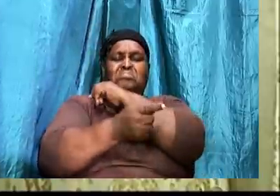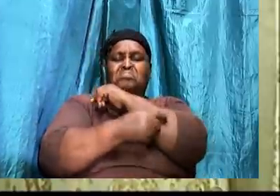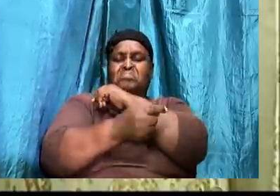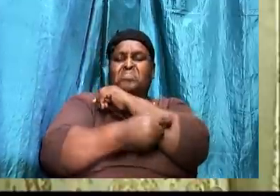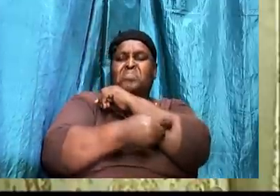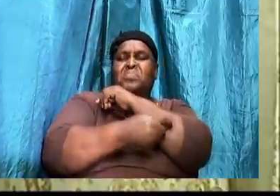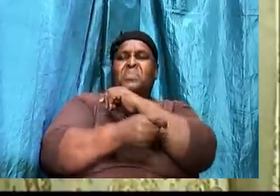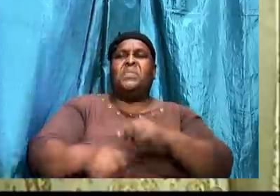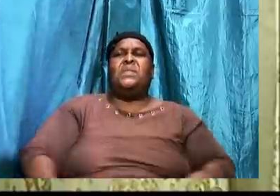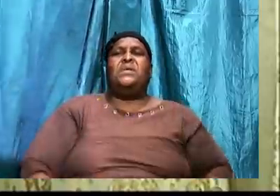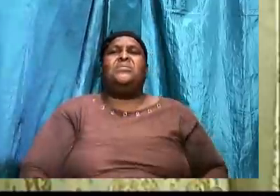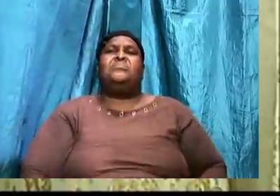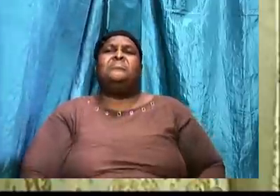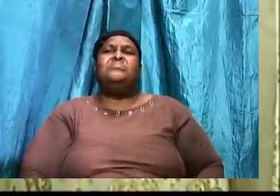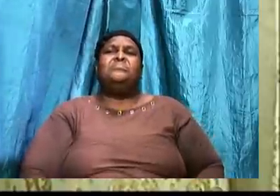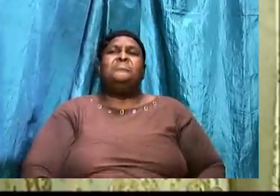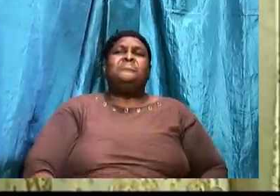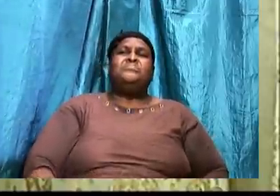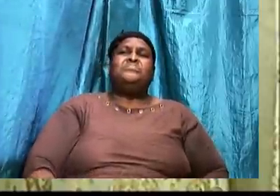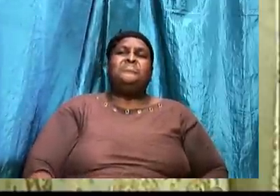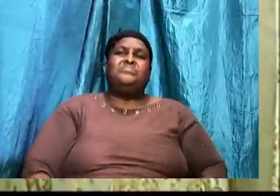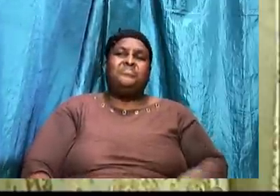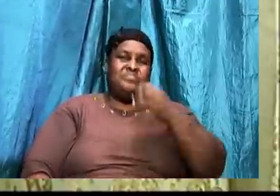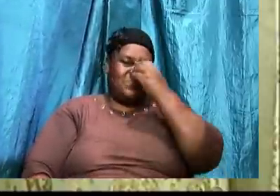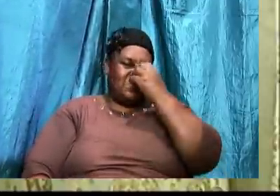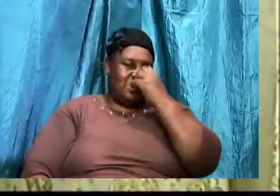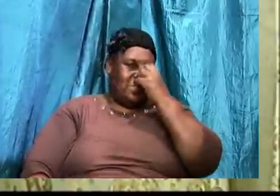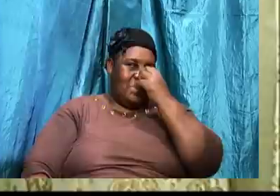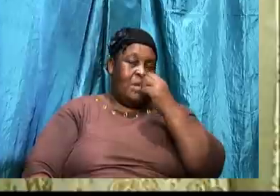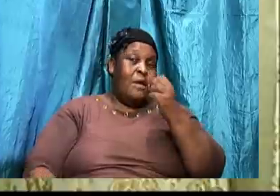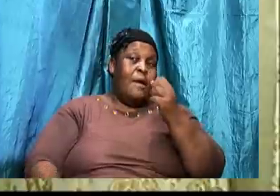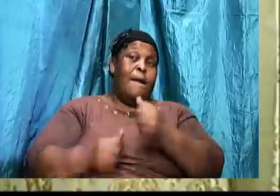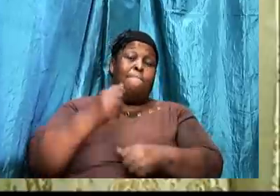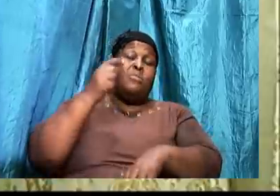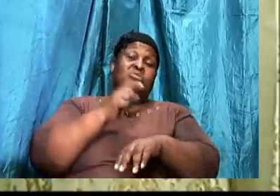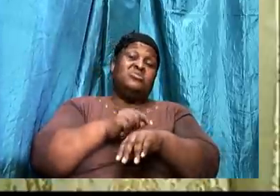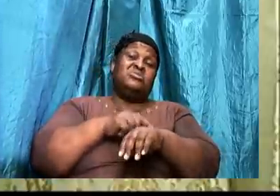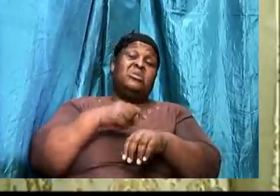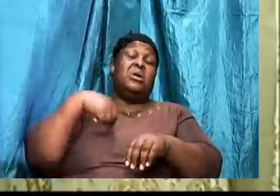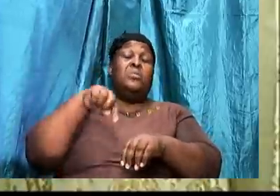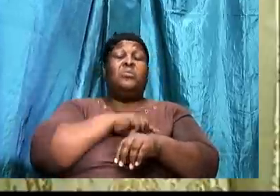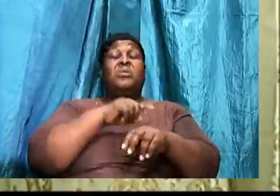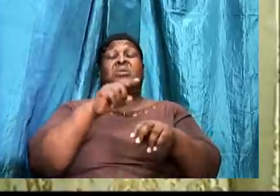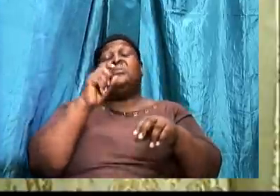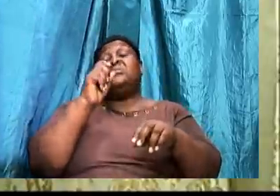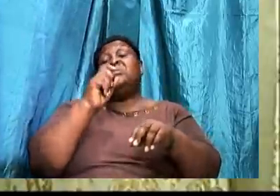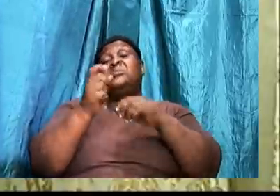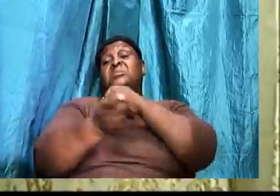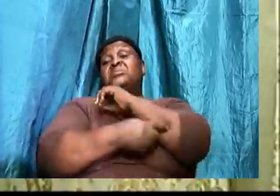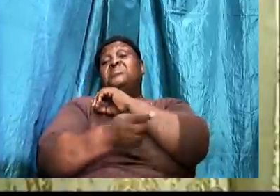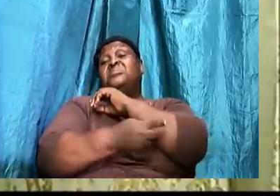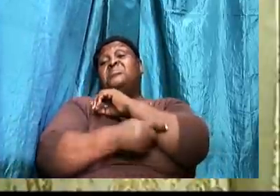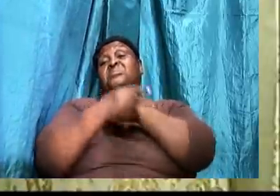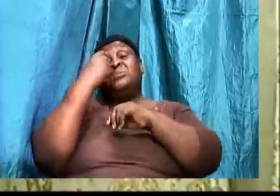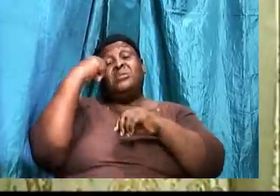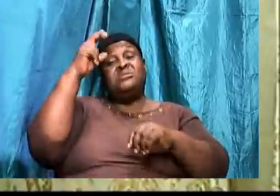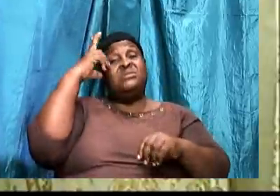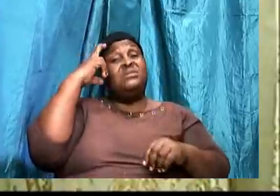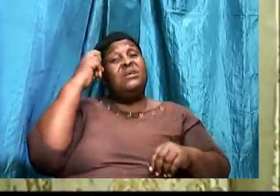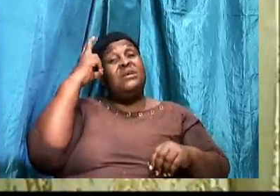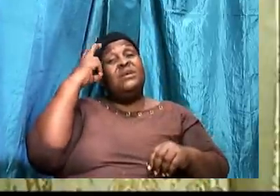Based on one of these temptations. And most times. are tempted. It is because the adversary.